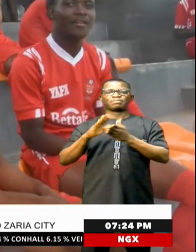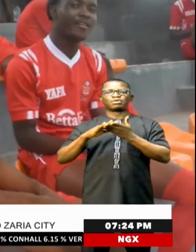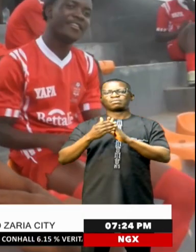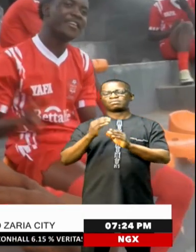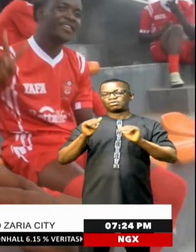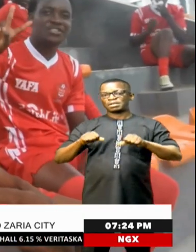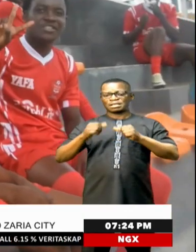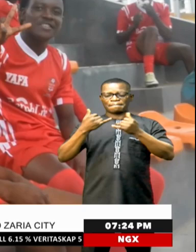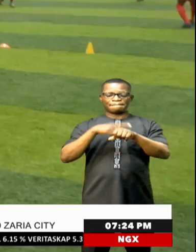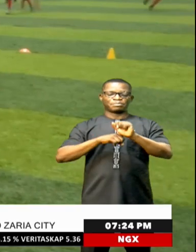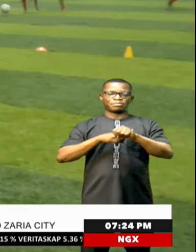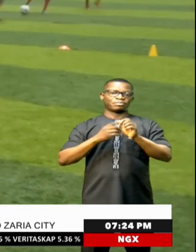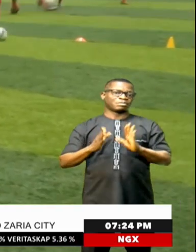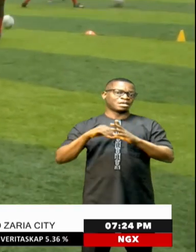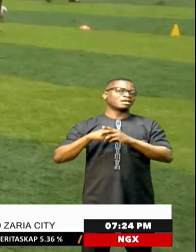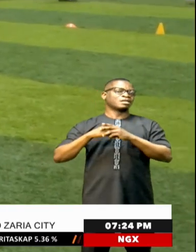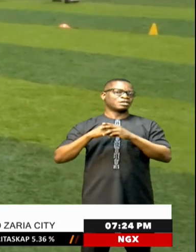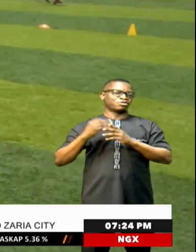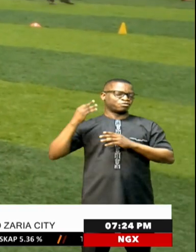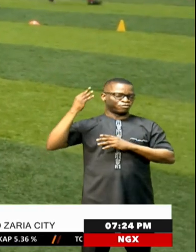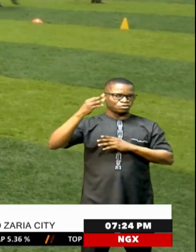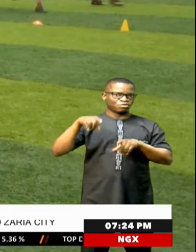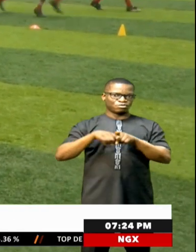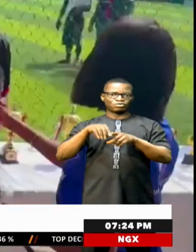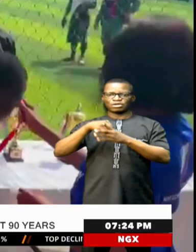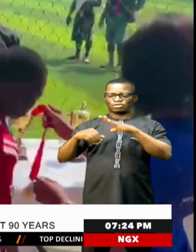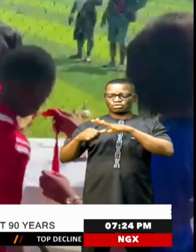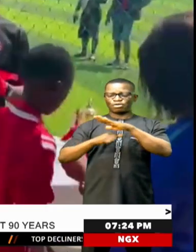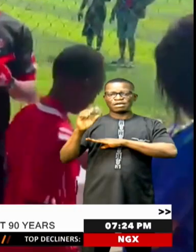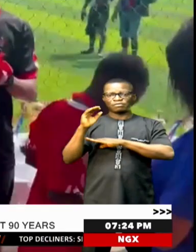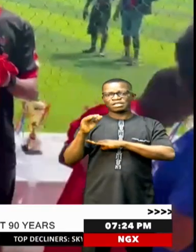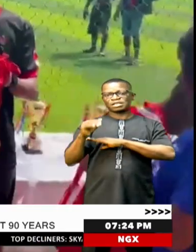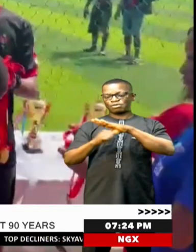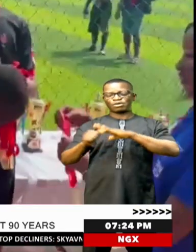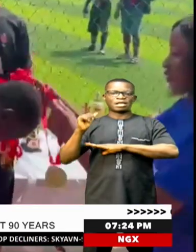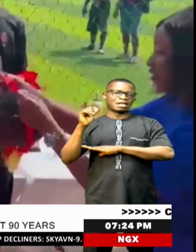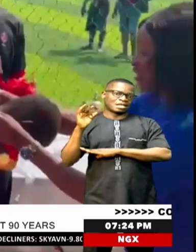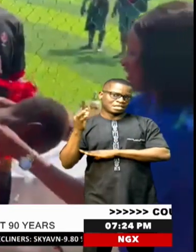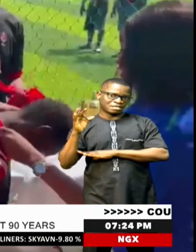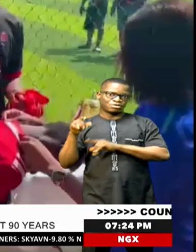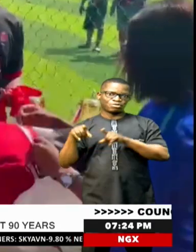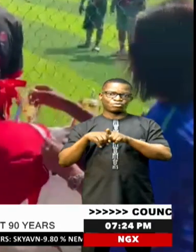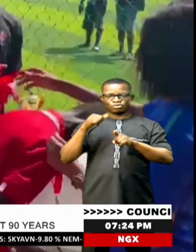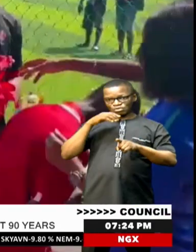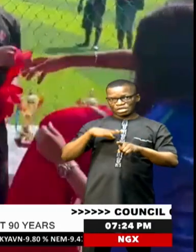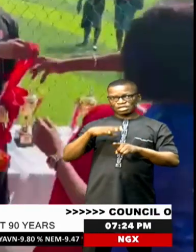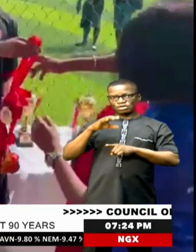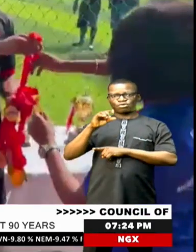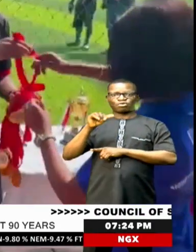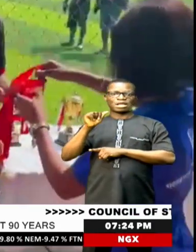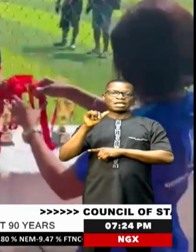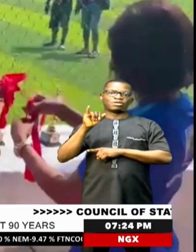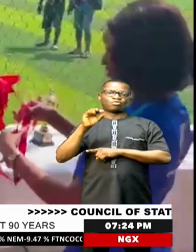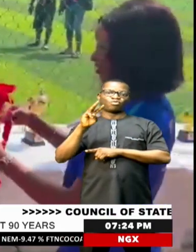Novelty matches were played in the under-3, under-13, under-15 and under-19. And ladies, in memory of late Olai Uwola Olegbe Miru,